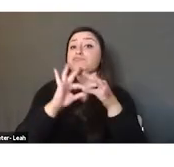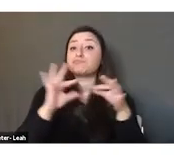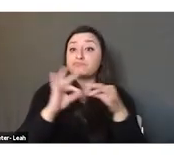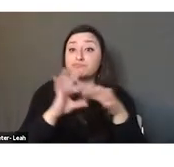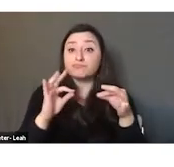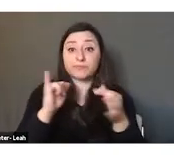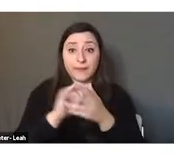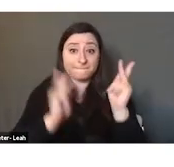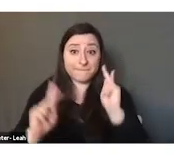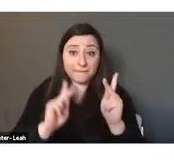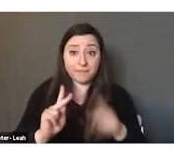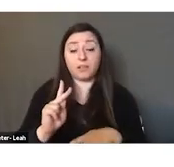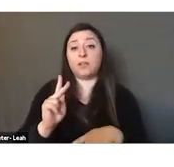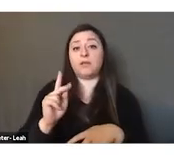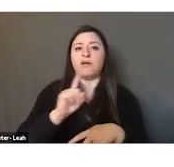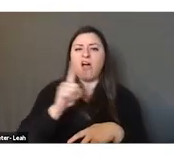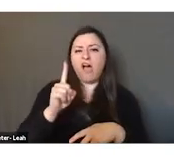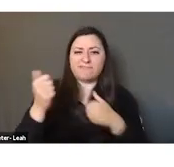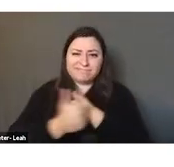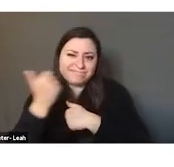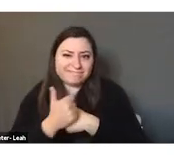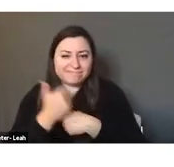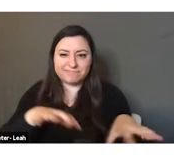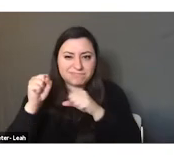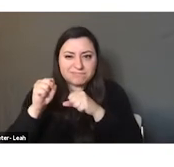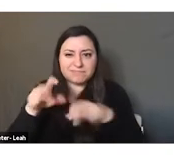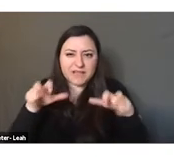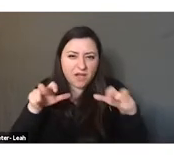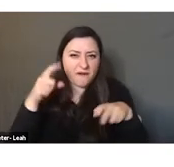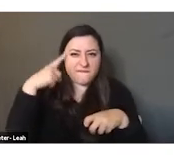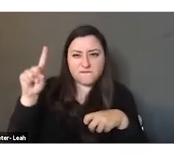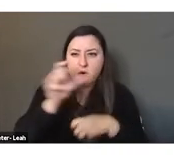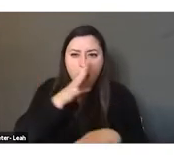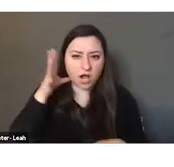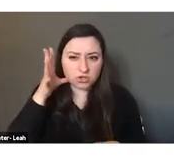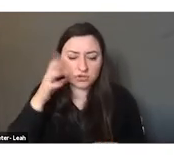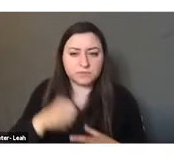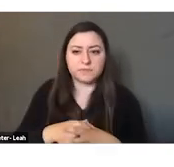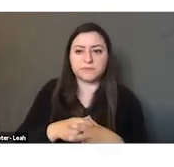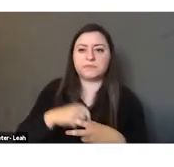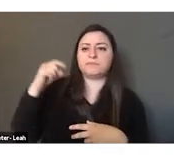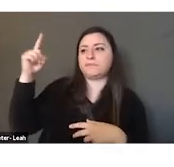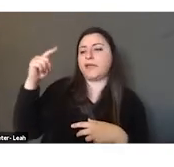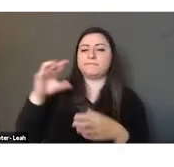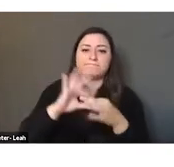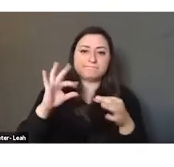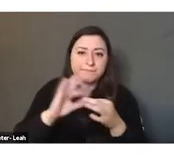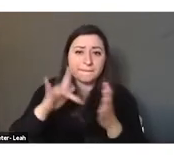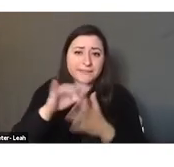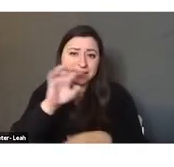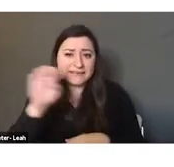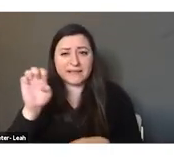people of the Swanna are hostile to agriculture. They argue that Swanna, Mena, the Middle East were